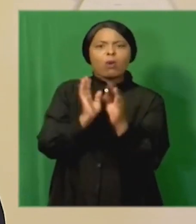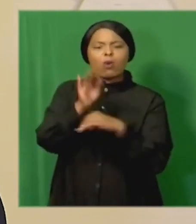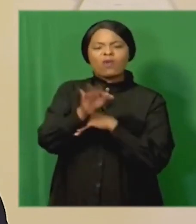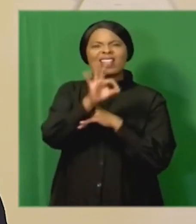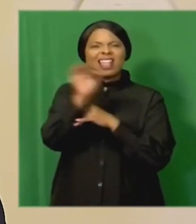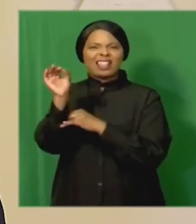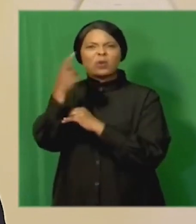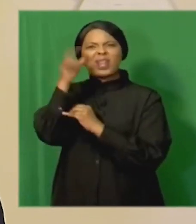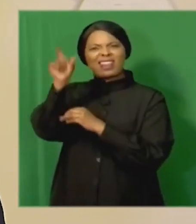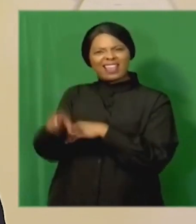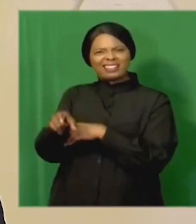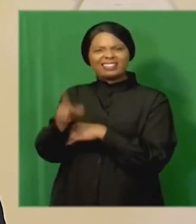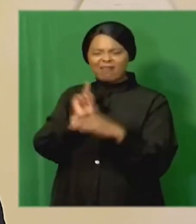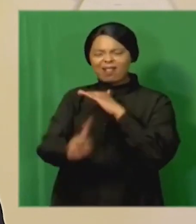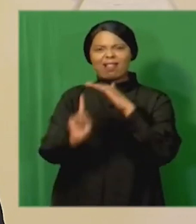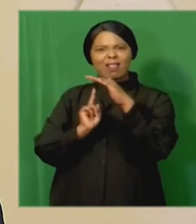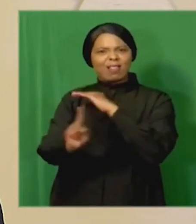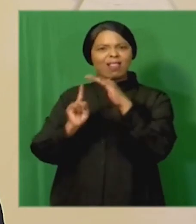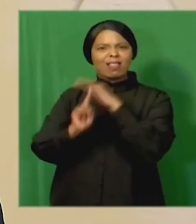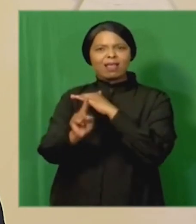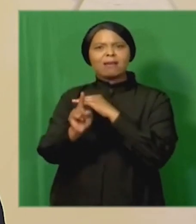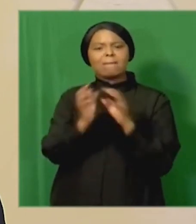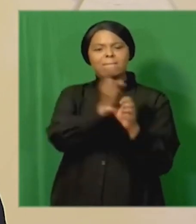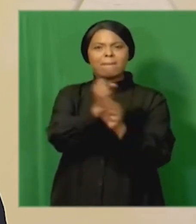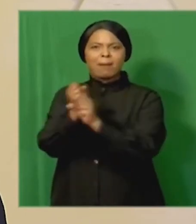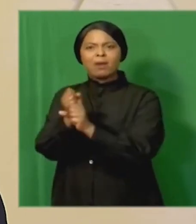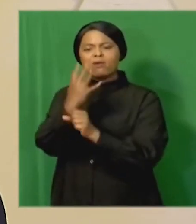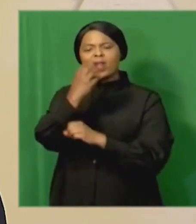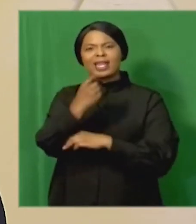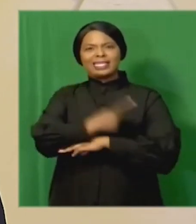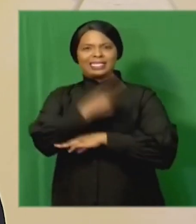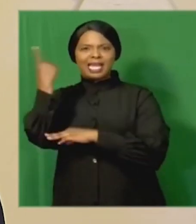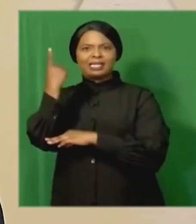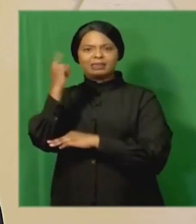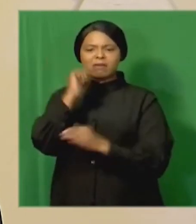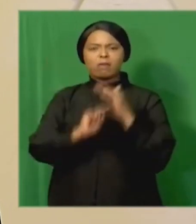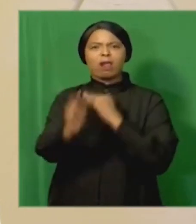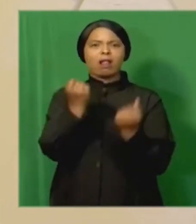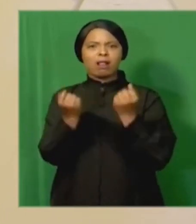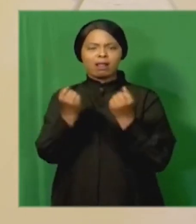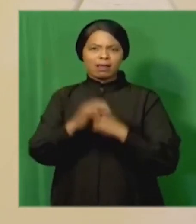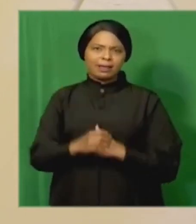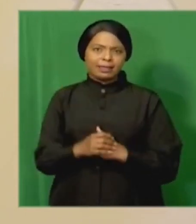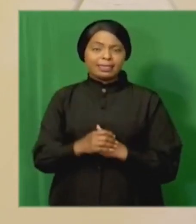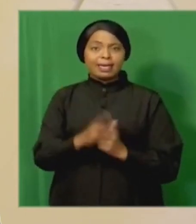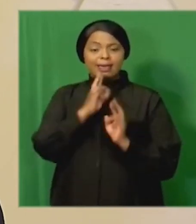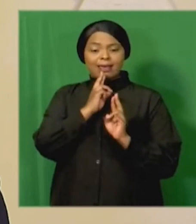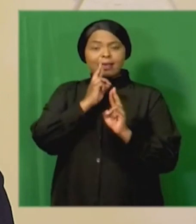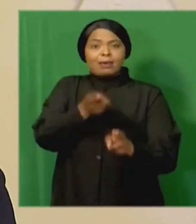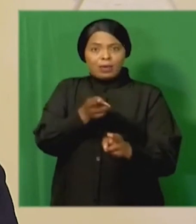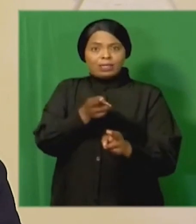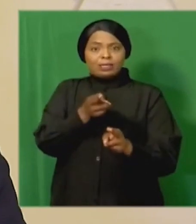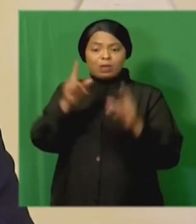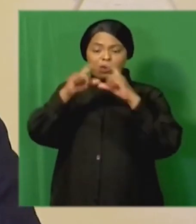witnesses and held more than 400 days of hearings. The report of the